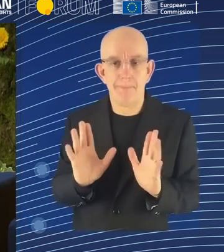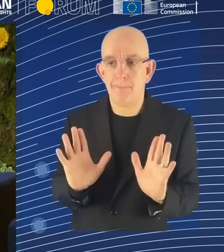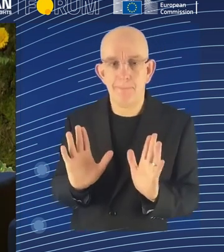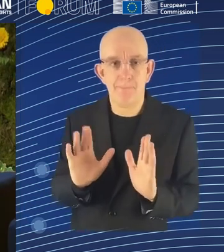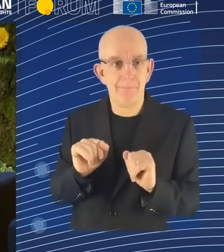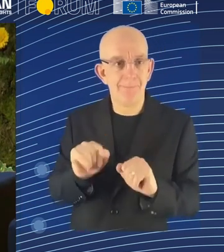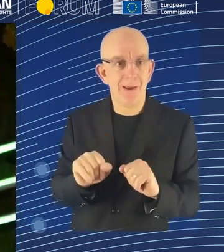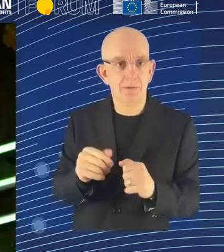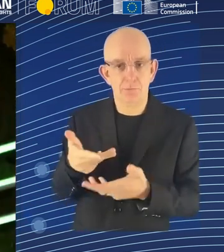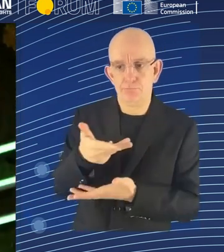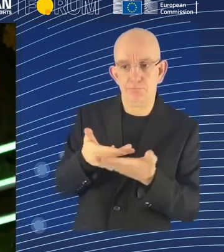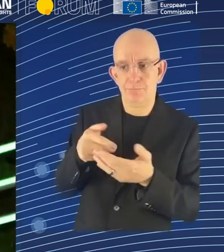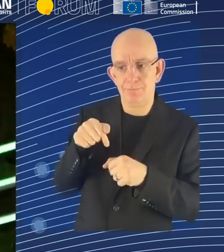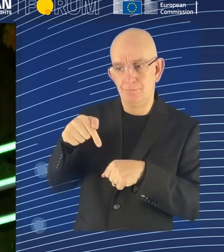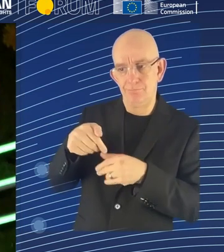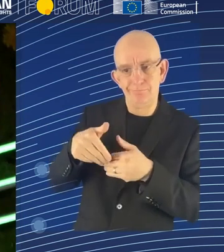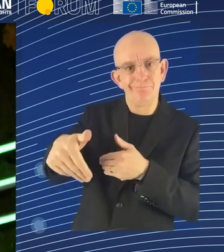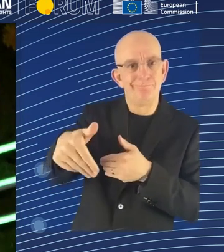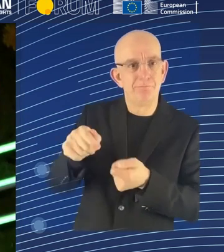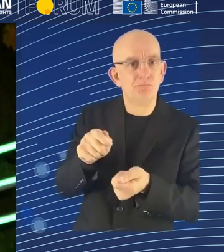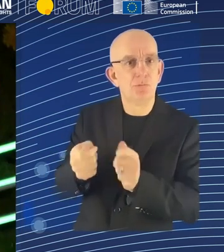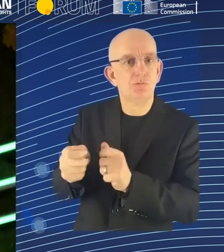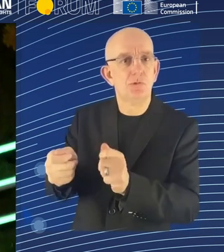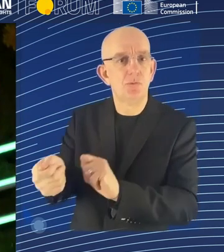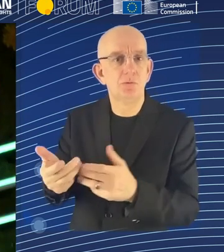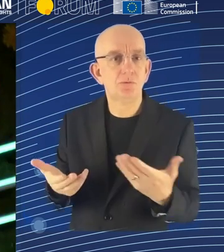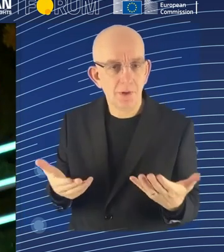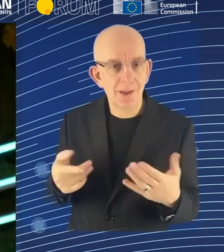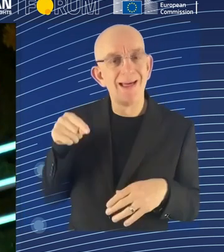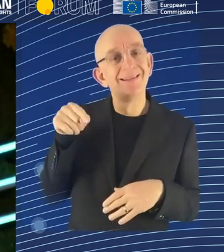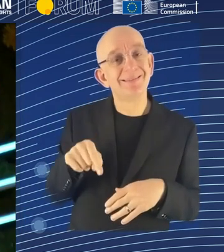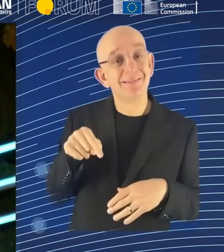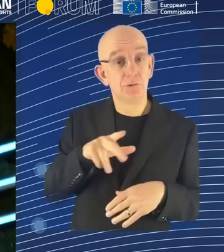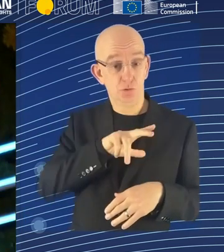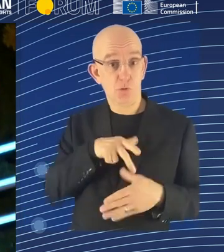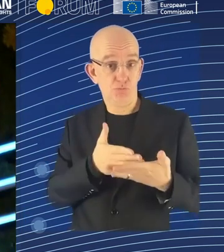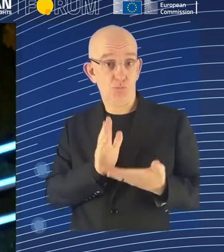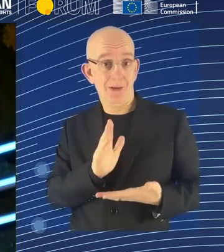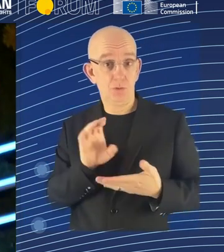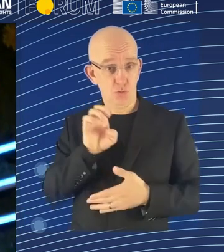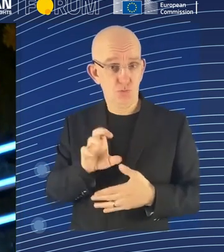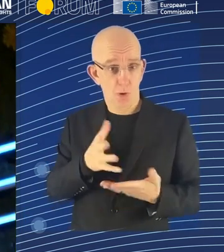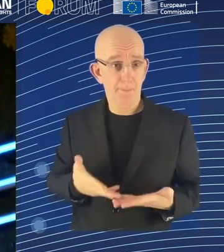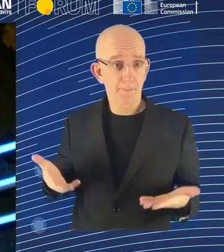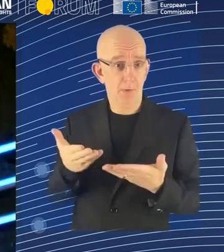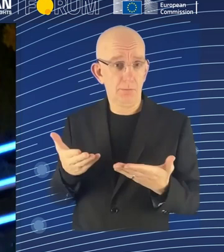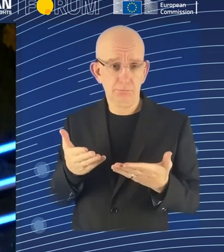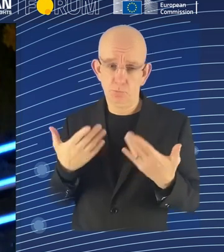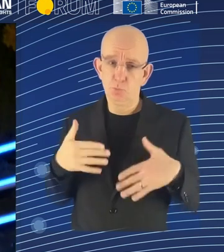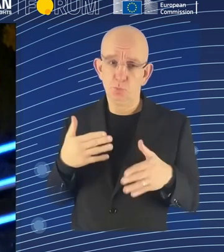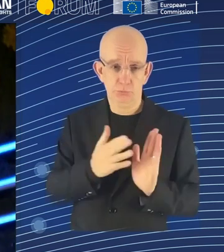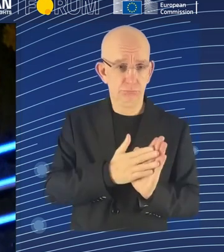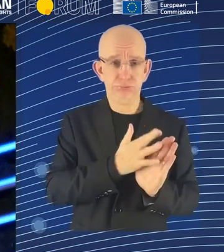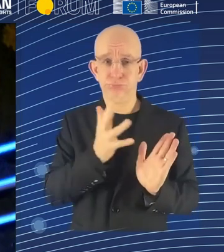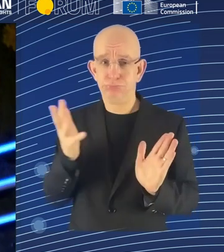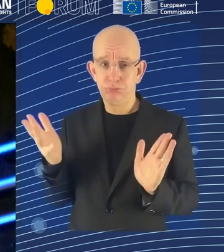level to, at the firm level, works councils, also collective agreements at the firm level. At the sector level, we